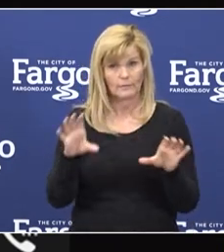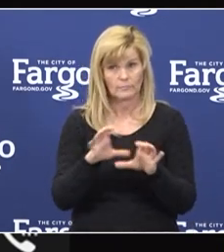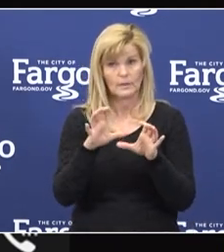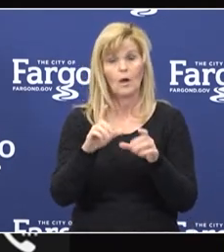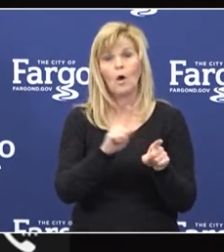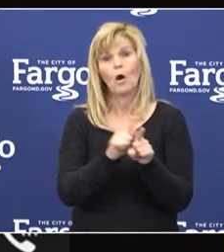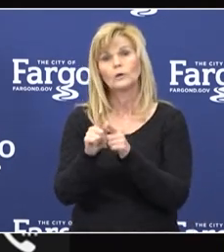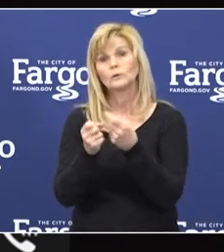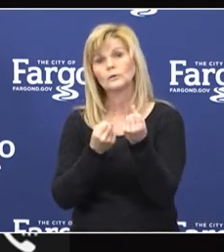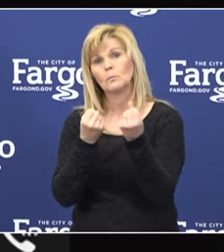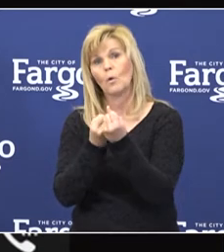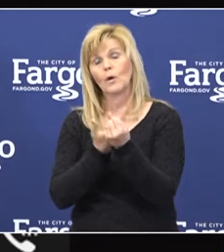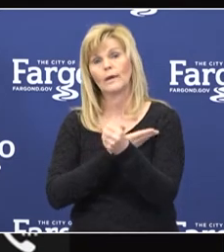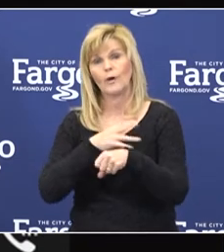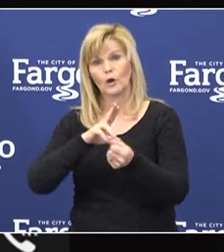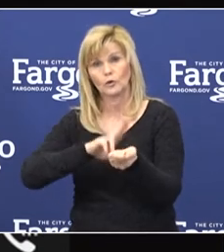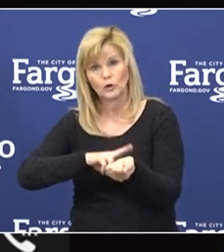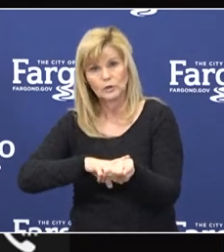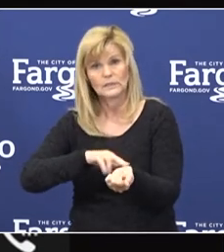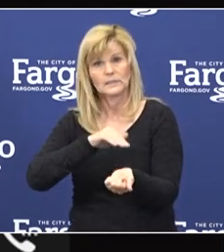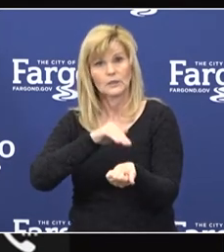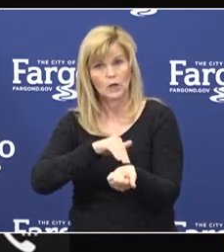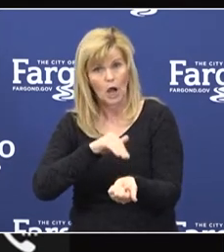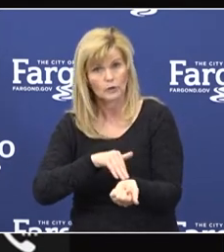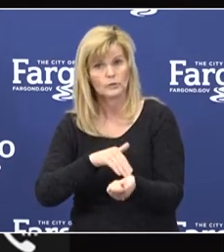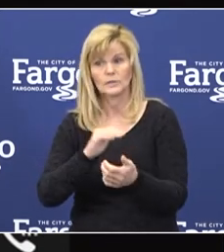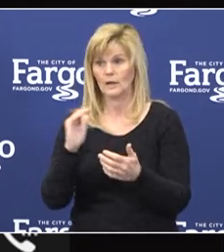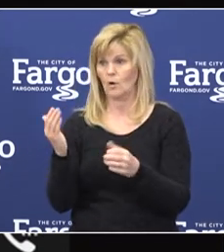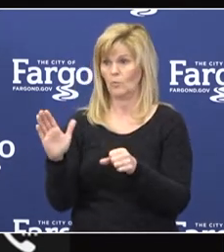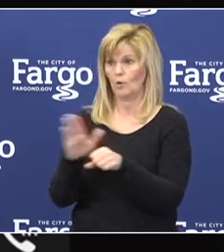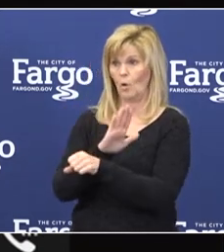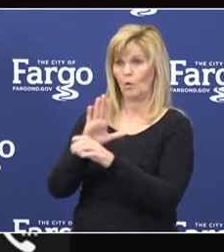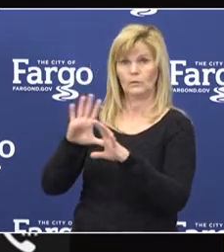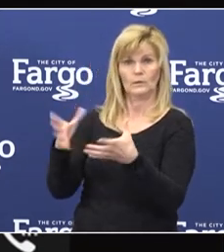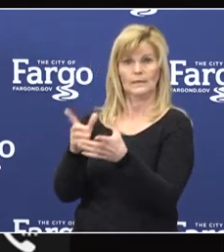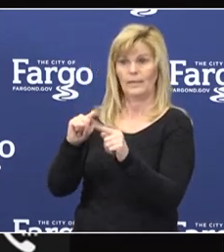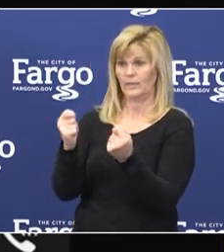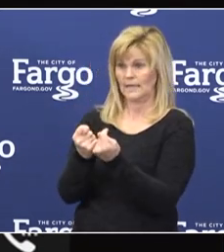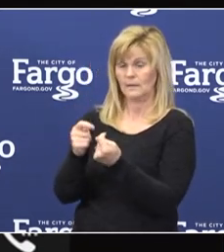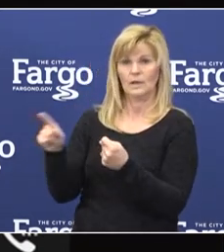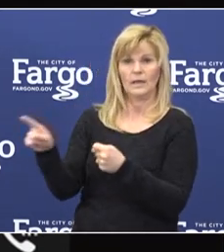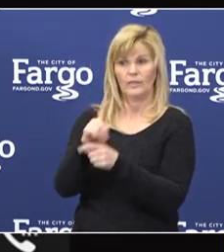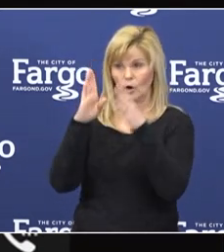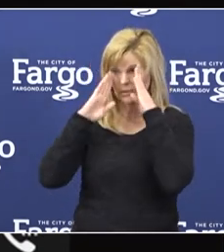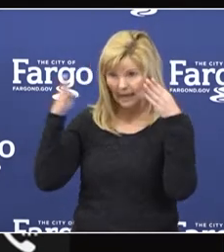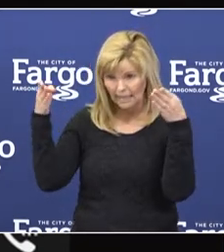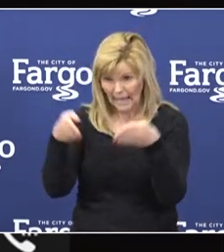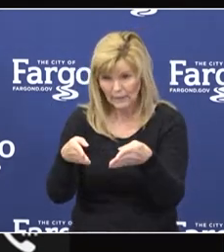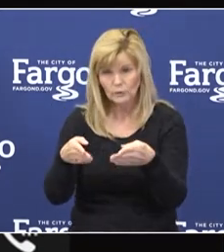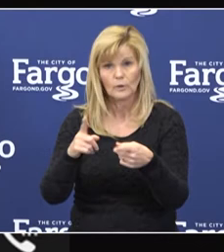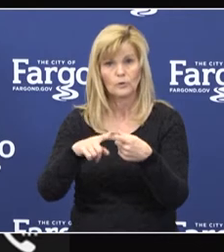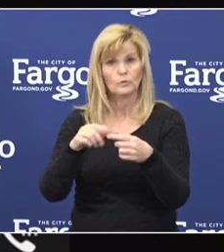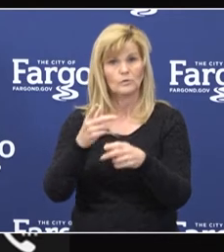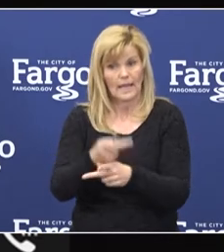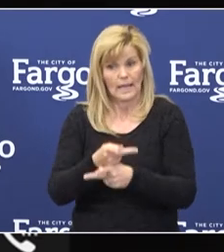well as the support of our nurses, doctors, and entire health care teams for their dedication and caring for our patients and communities.